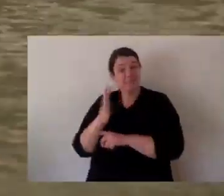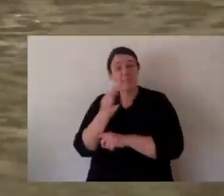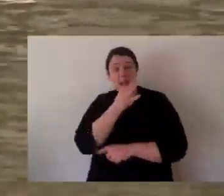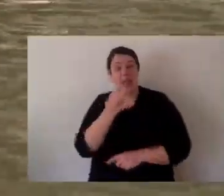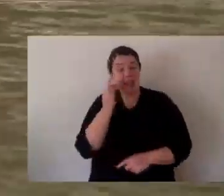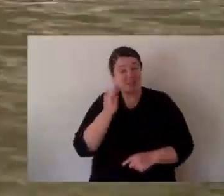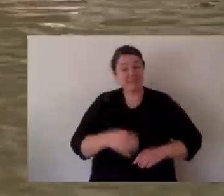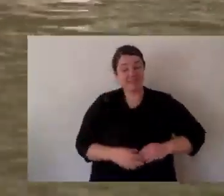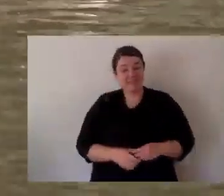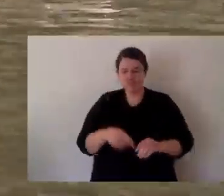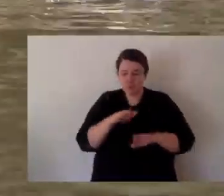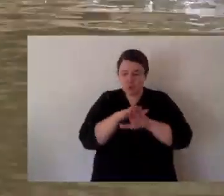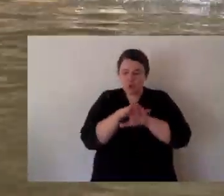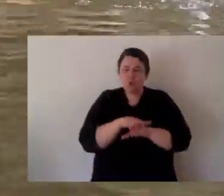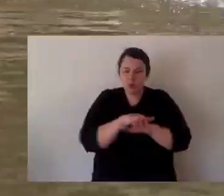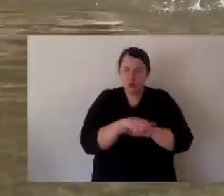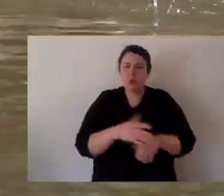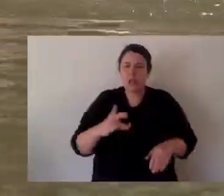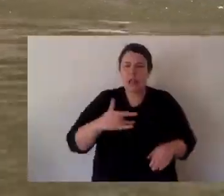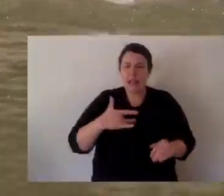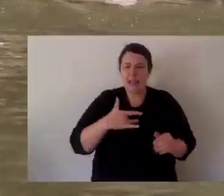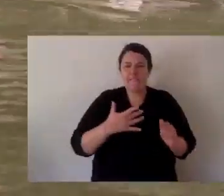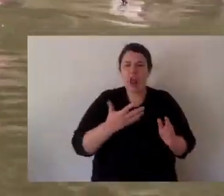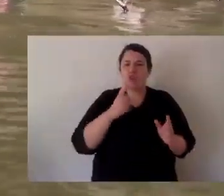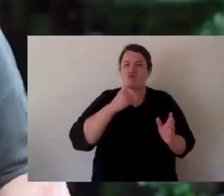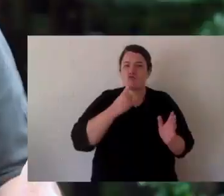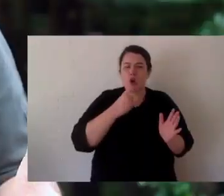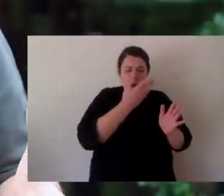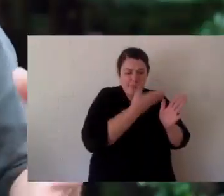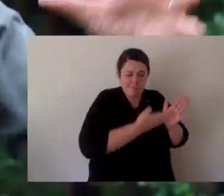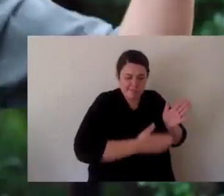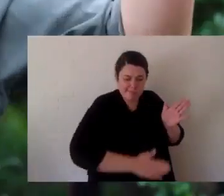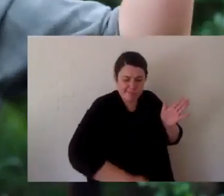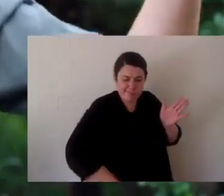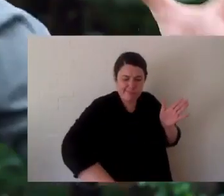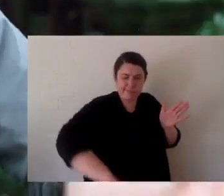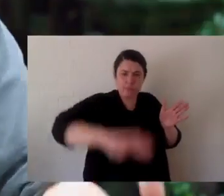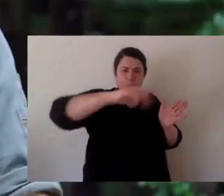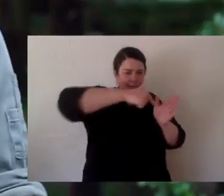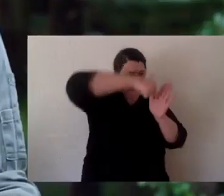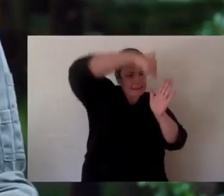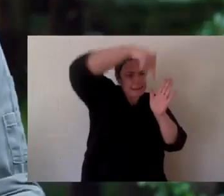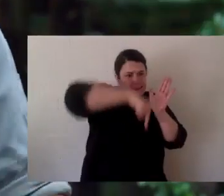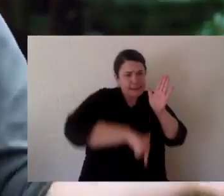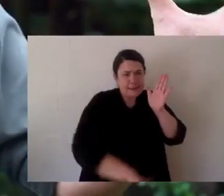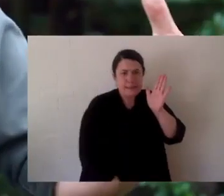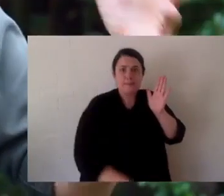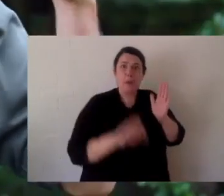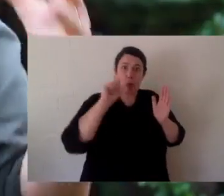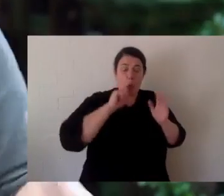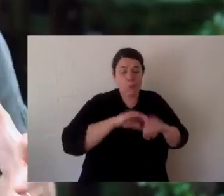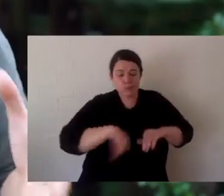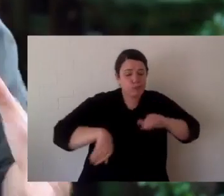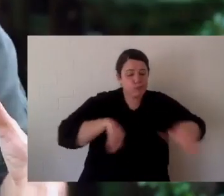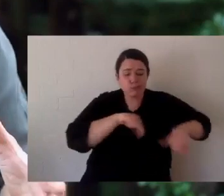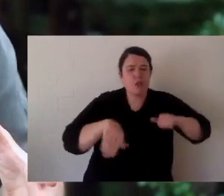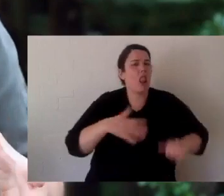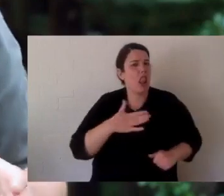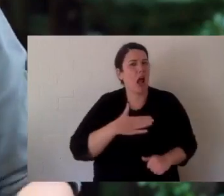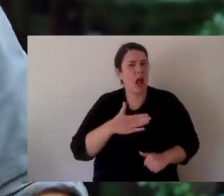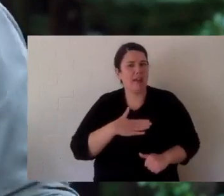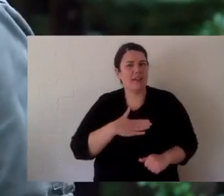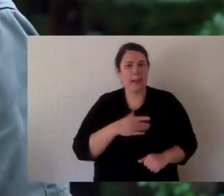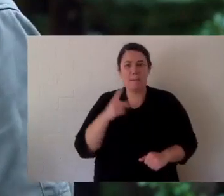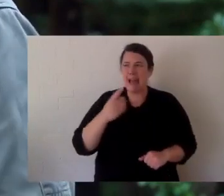live in a really specific part of the rivers that they live in. They like the big rocky holes where there's deep water